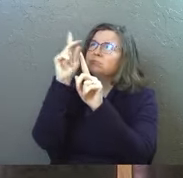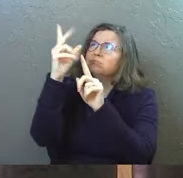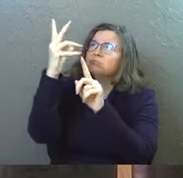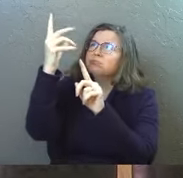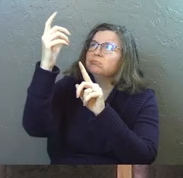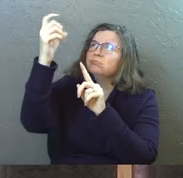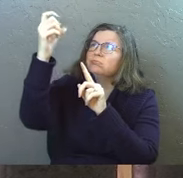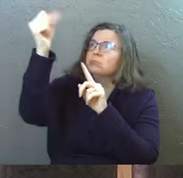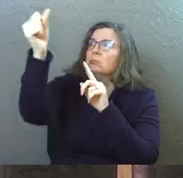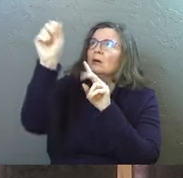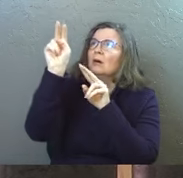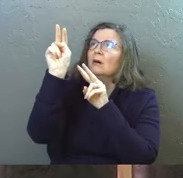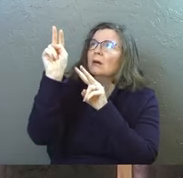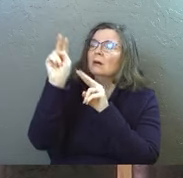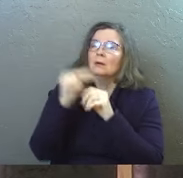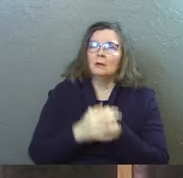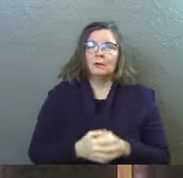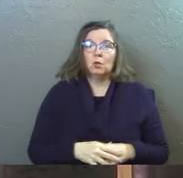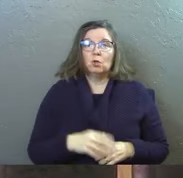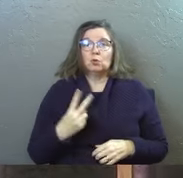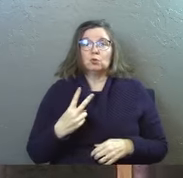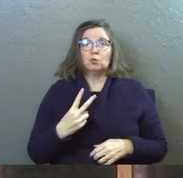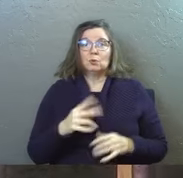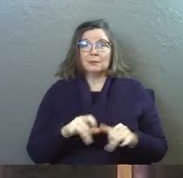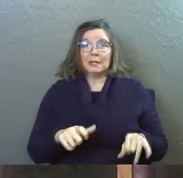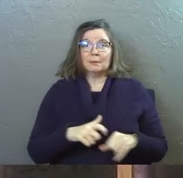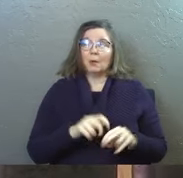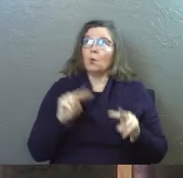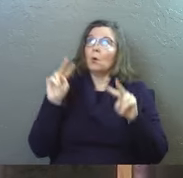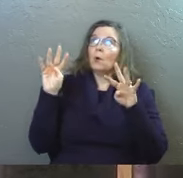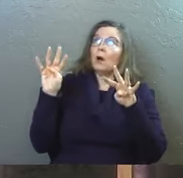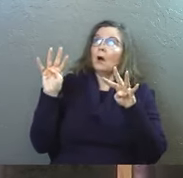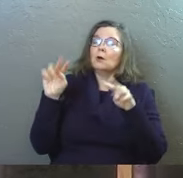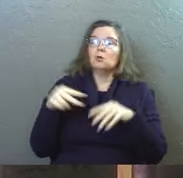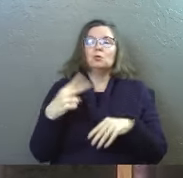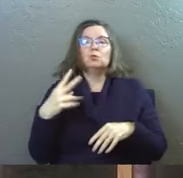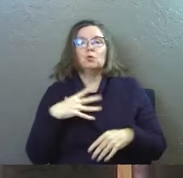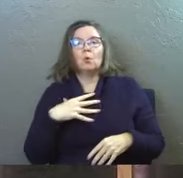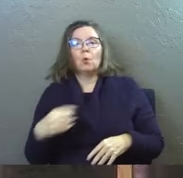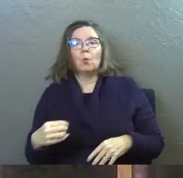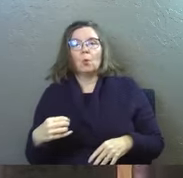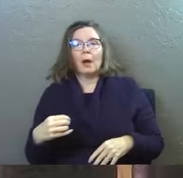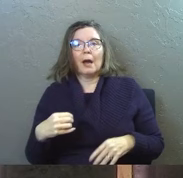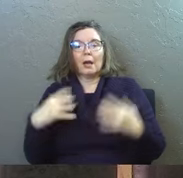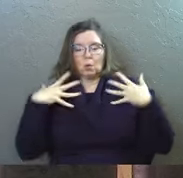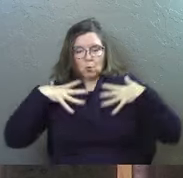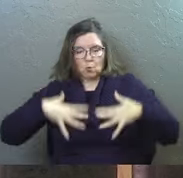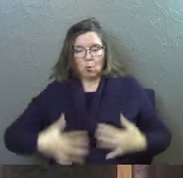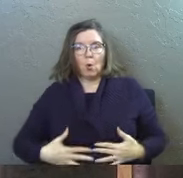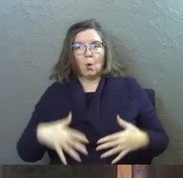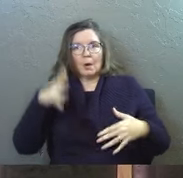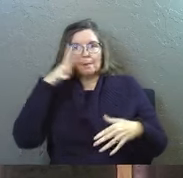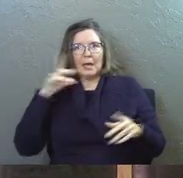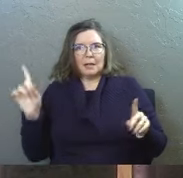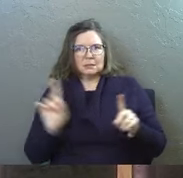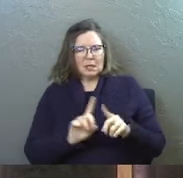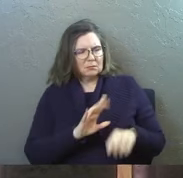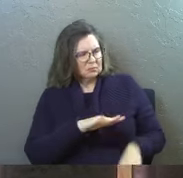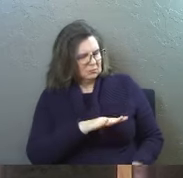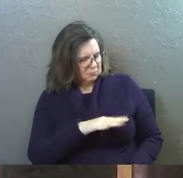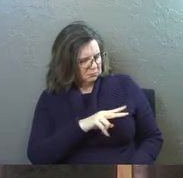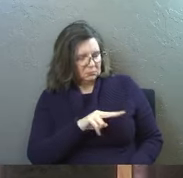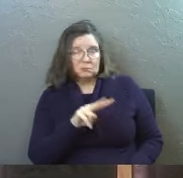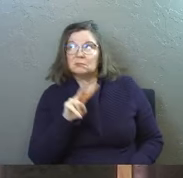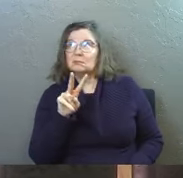had with him. Two white robed men suddenly stood among them. These are angels. Men of Galilee, they said, why are you